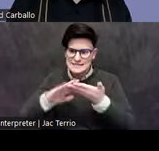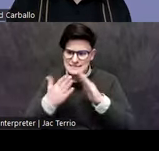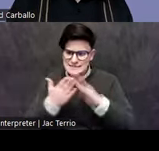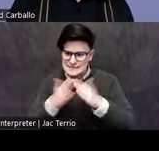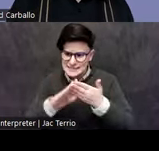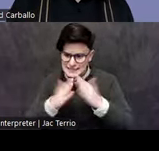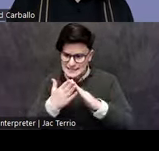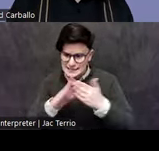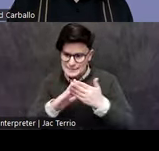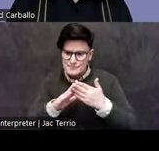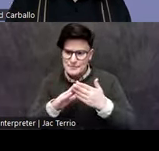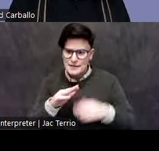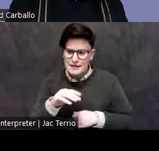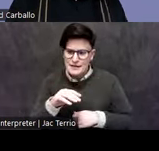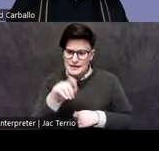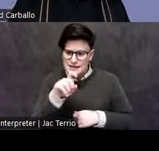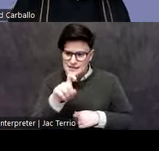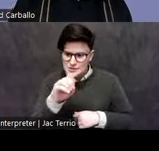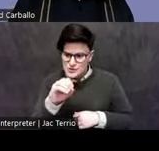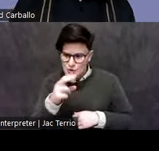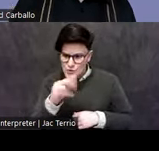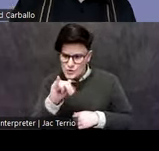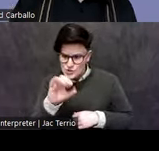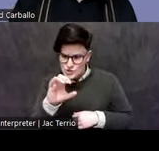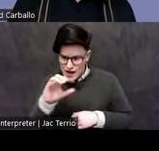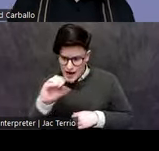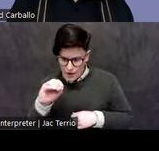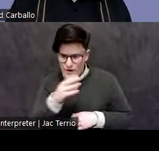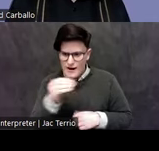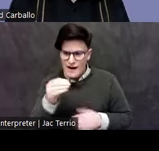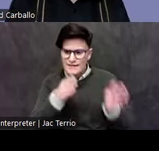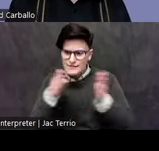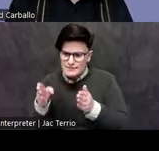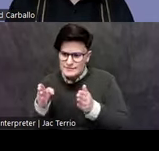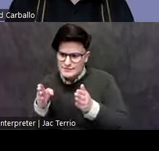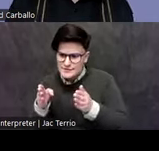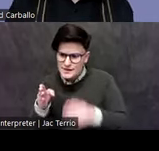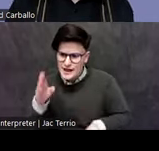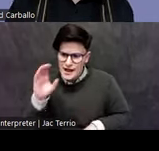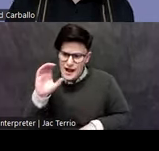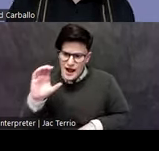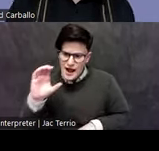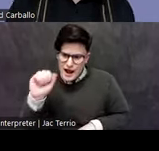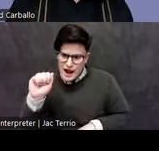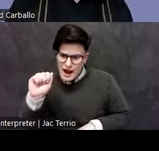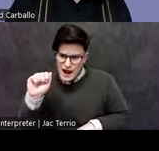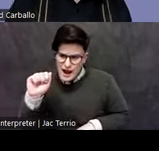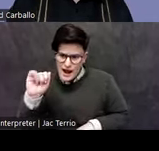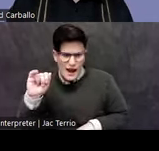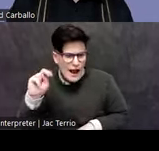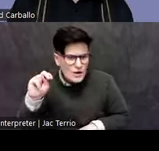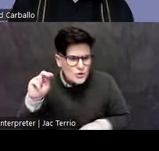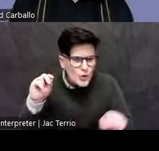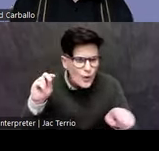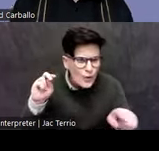Mexico. And then to the right is a site called Cantona. And Cantona is a very interesting site. It